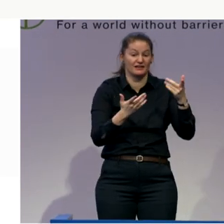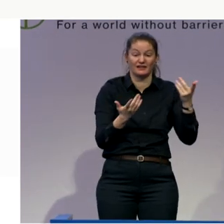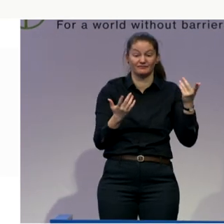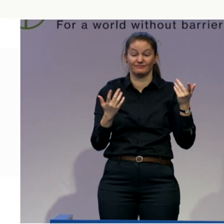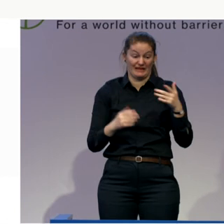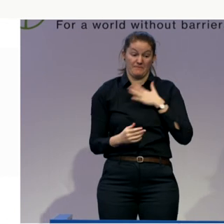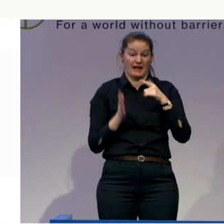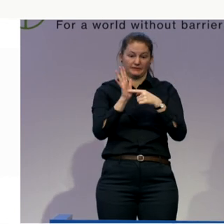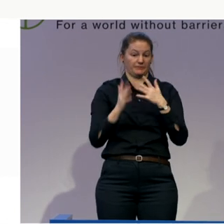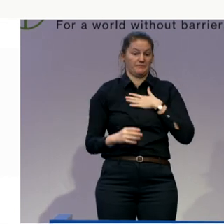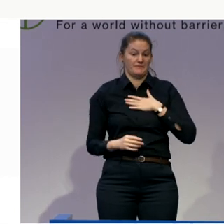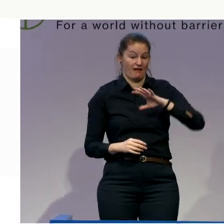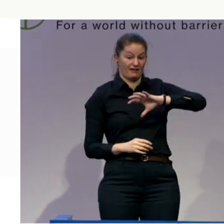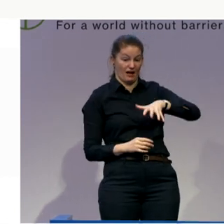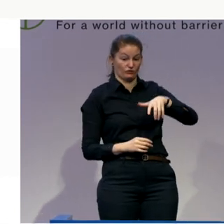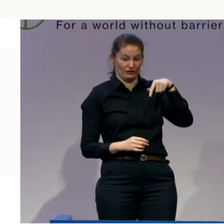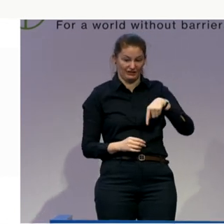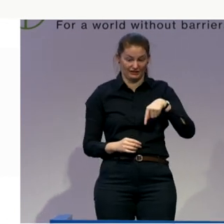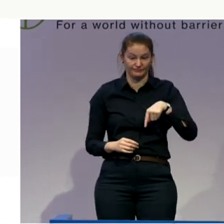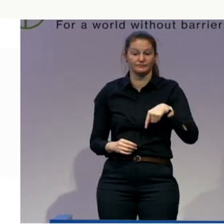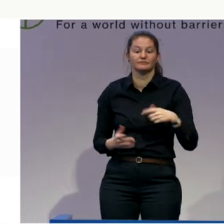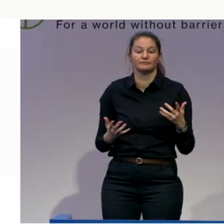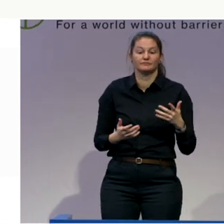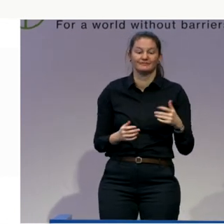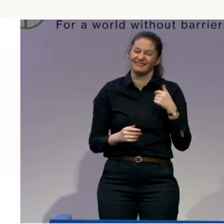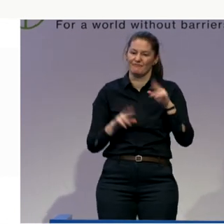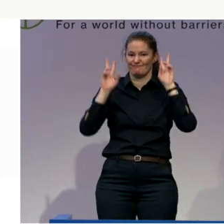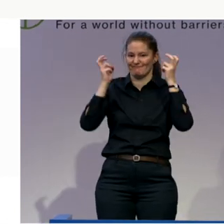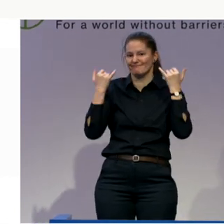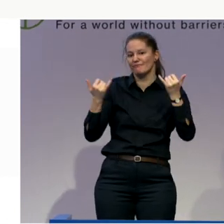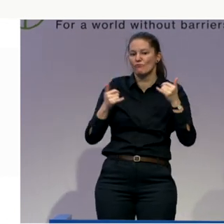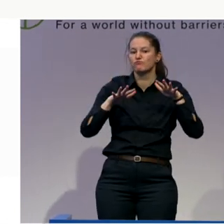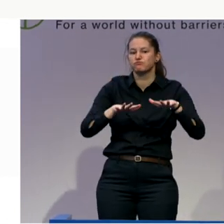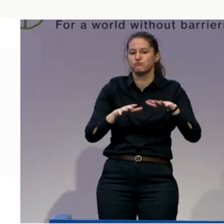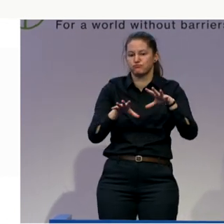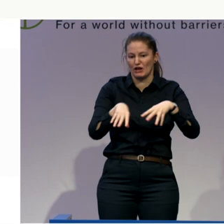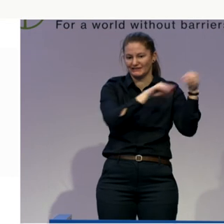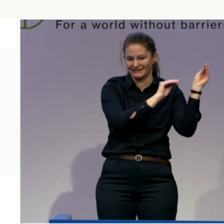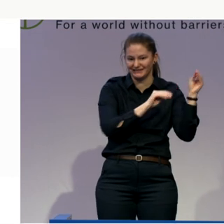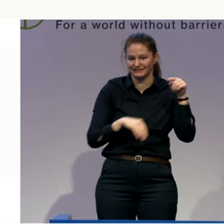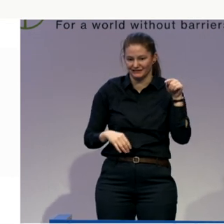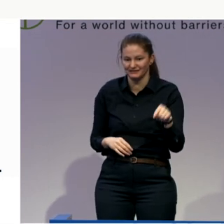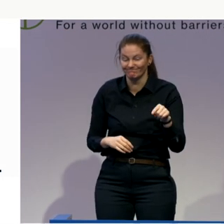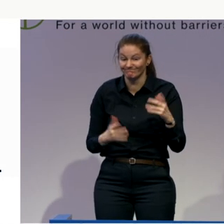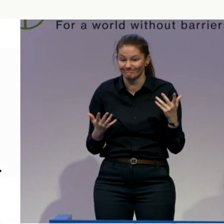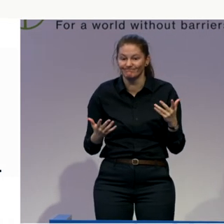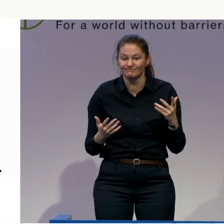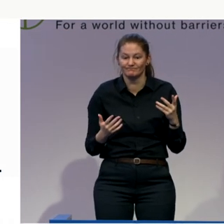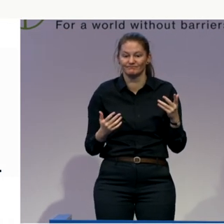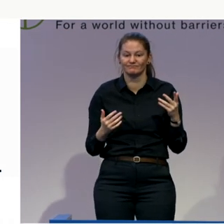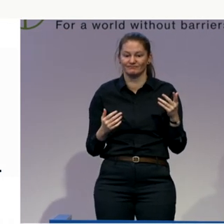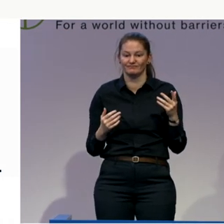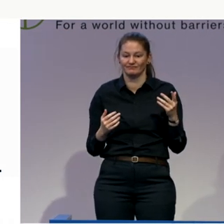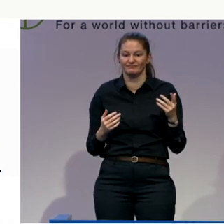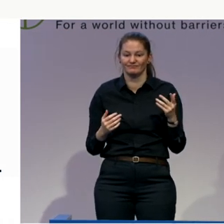Brexit. Half of us are leavers, and half of us are remainers. Families have been split. We're not all happy, I can assure